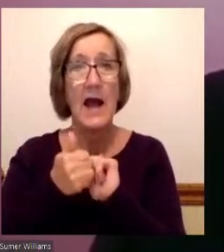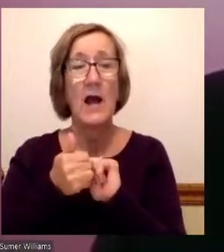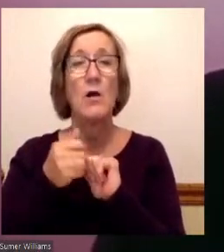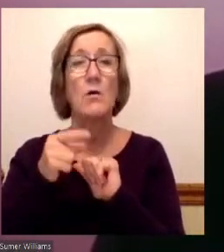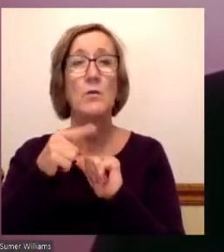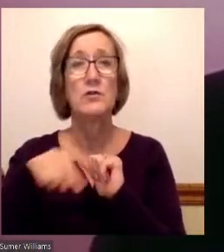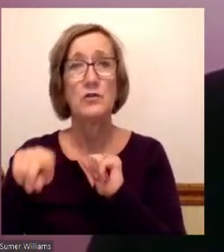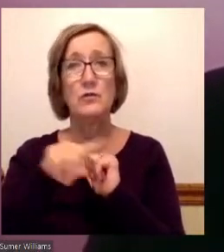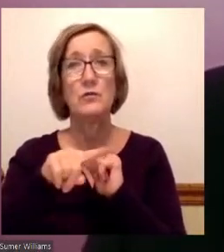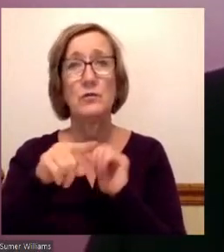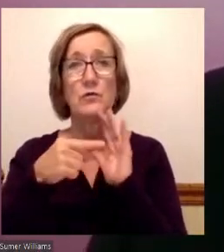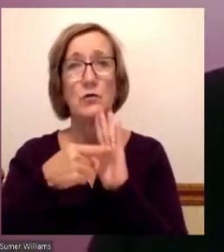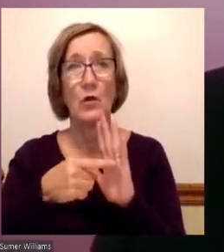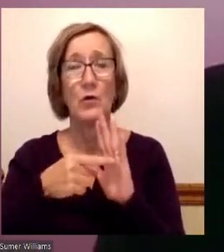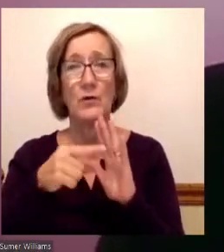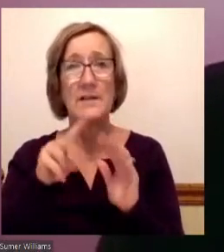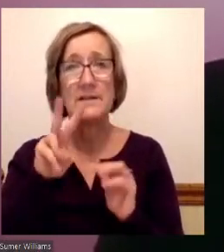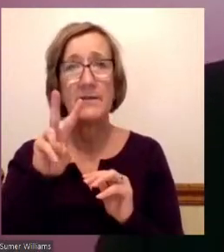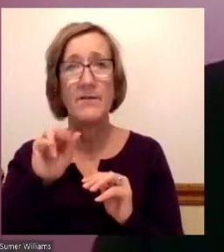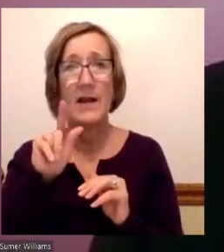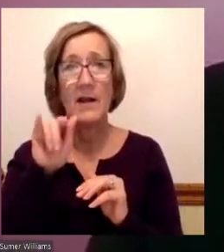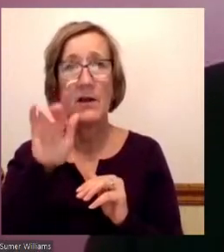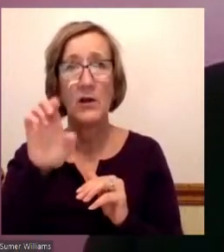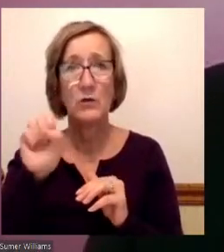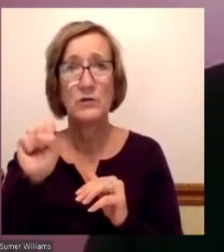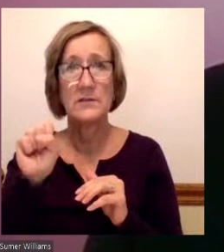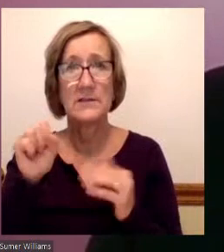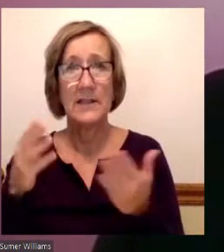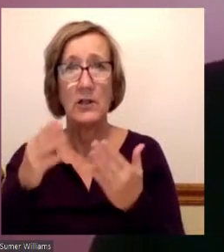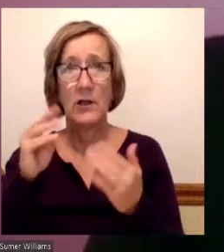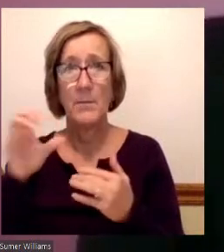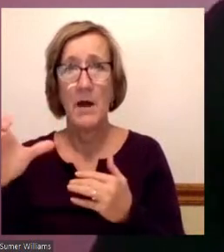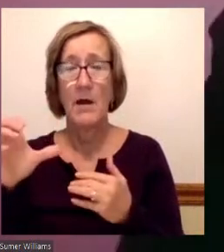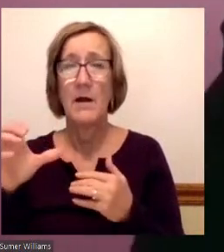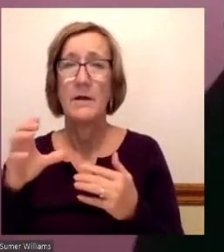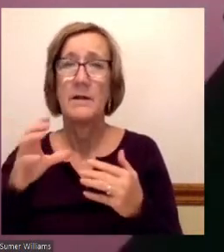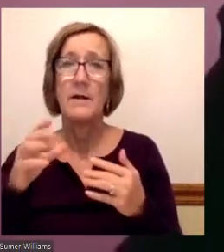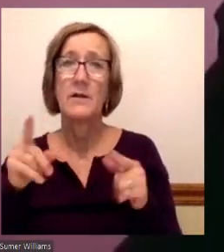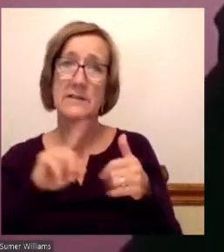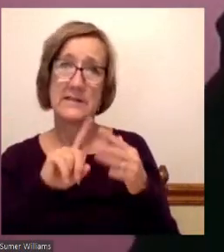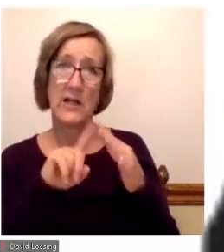Community College? Starting out, we would like to hear from Mr. Lawsing.